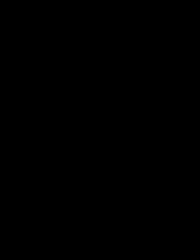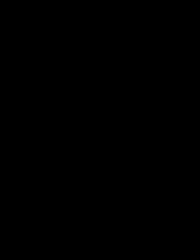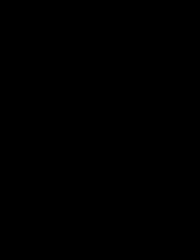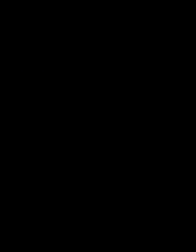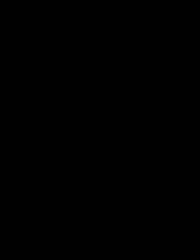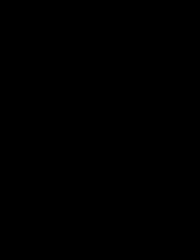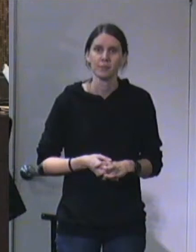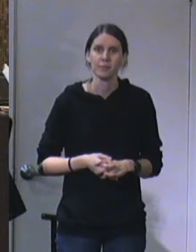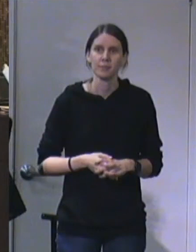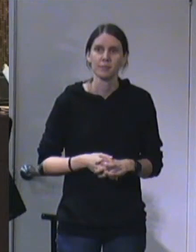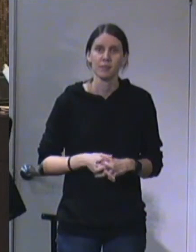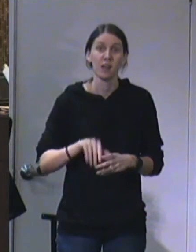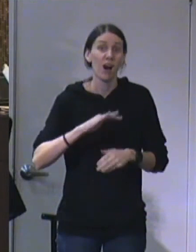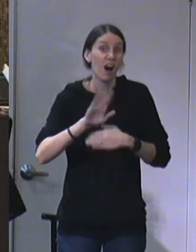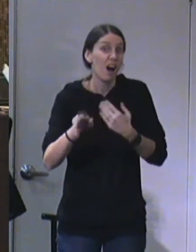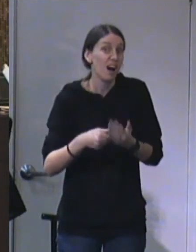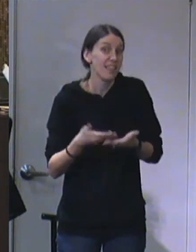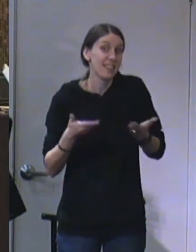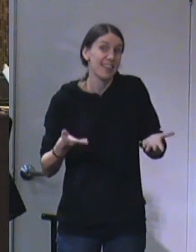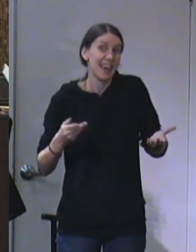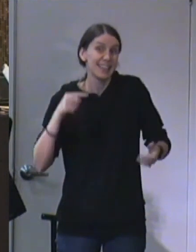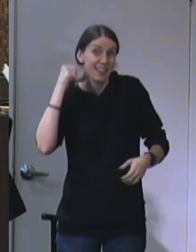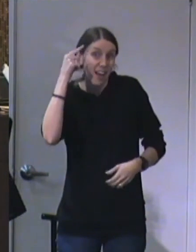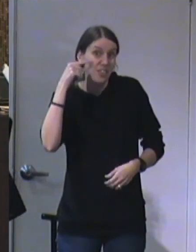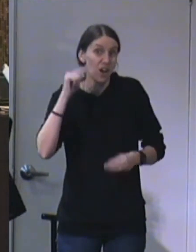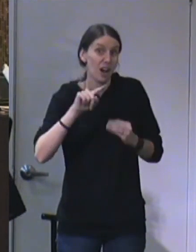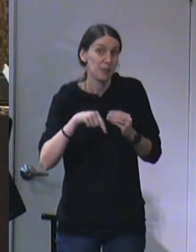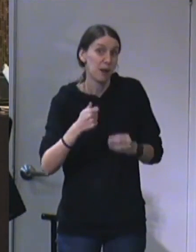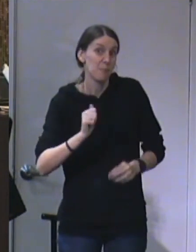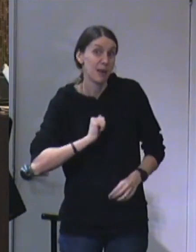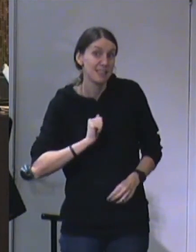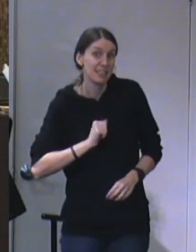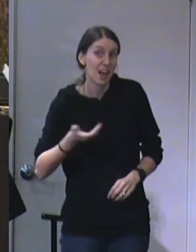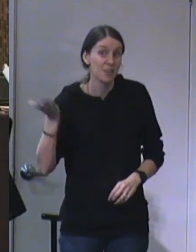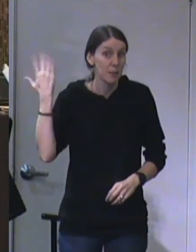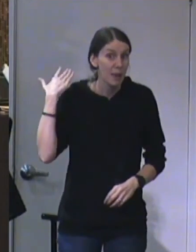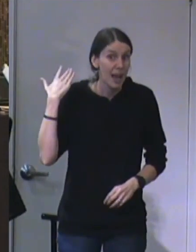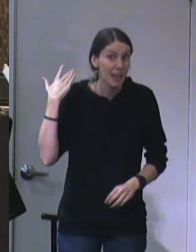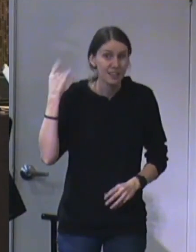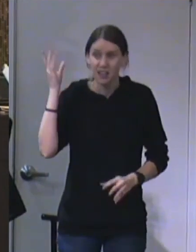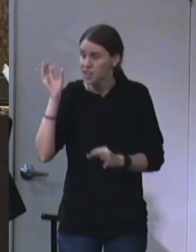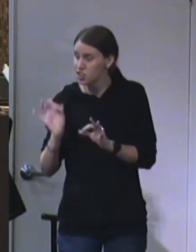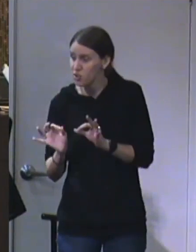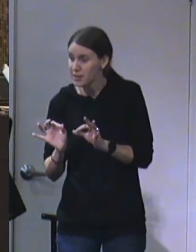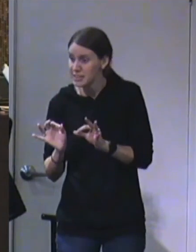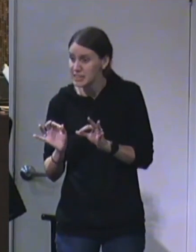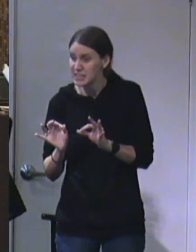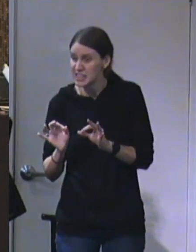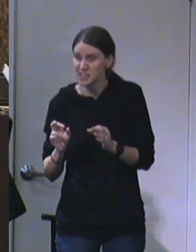of myself, my righteousness, my choices.